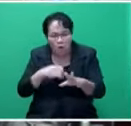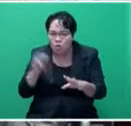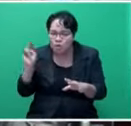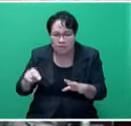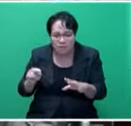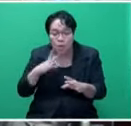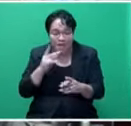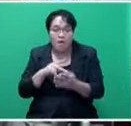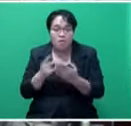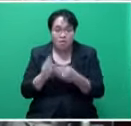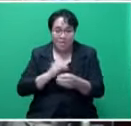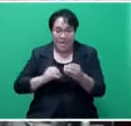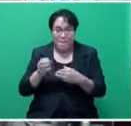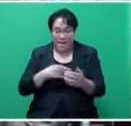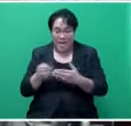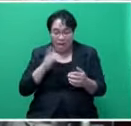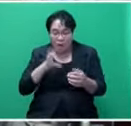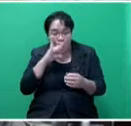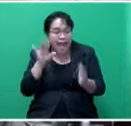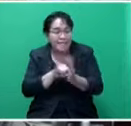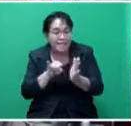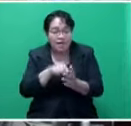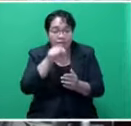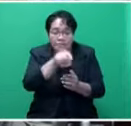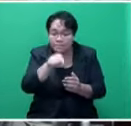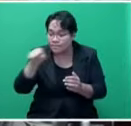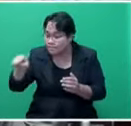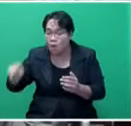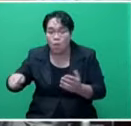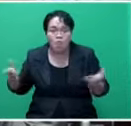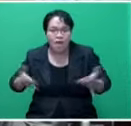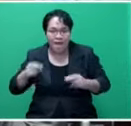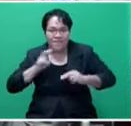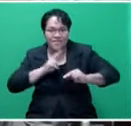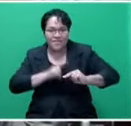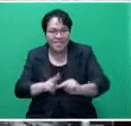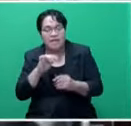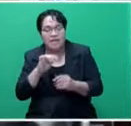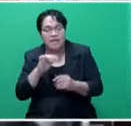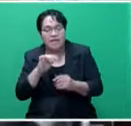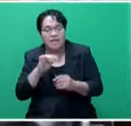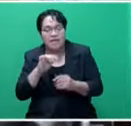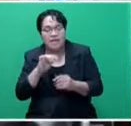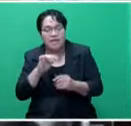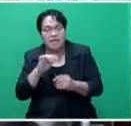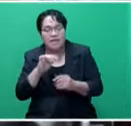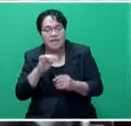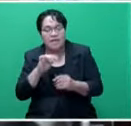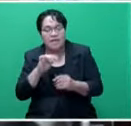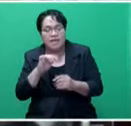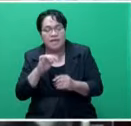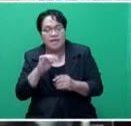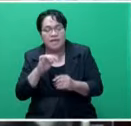have a project manager that is identifying specifically which areas in Fiji actually are to agree to co